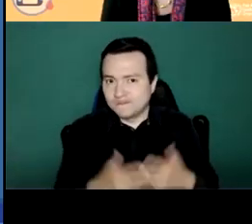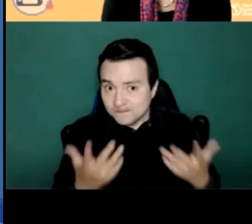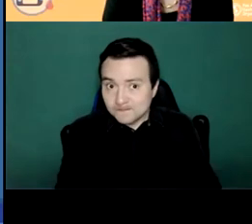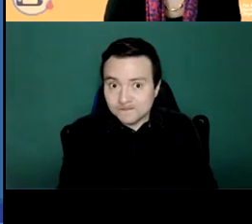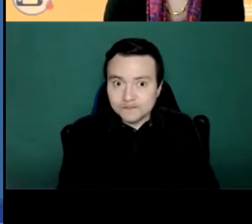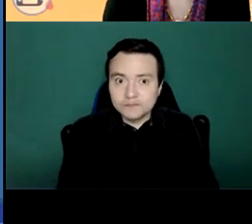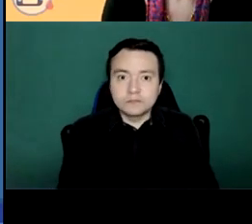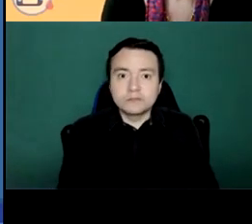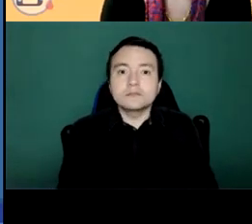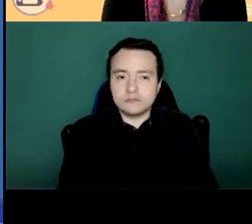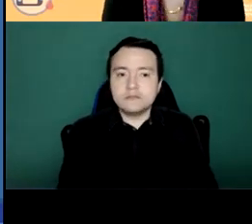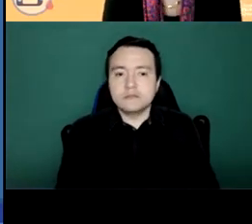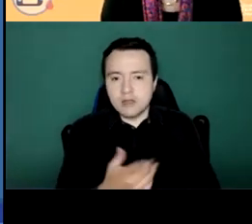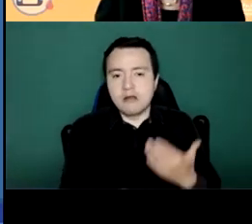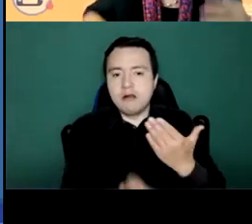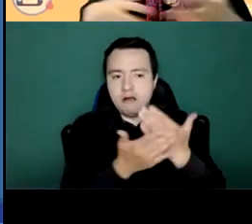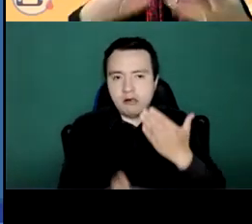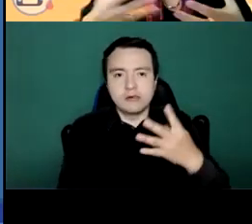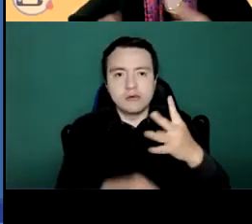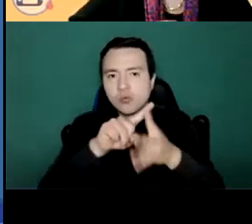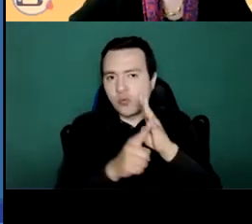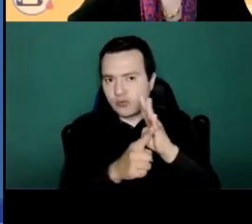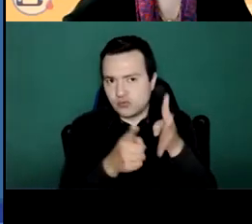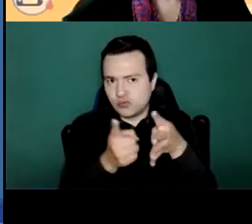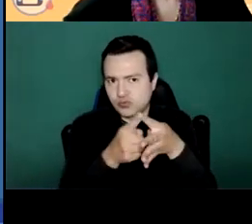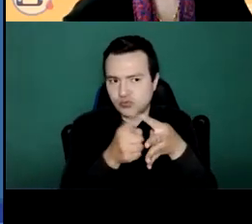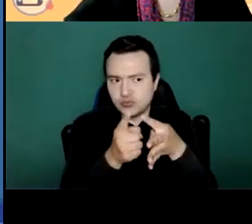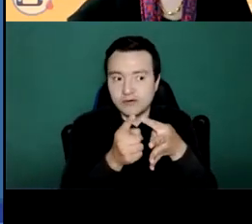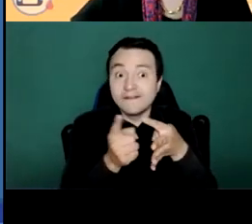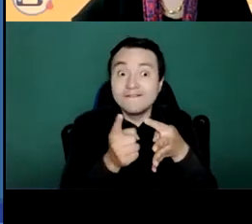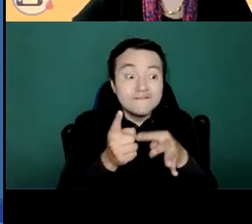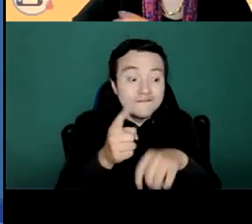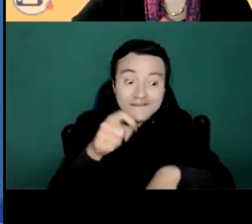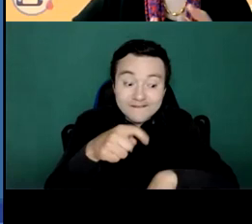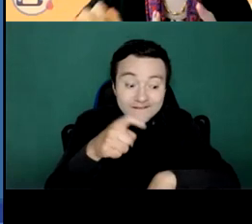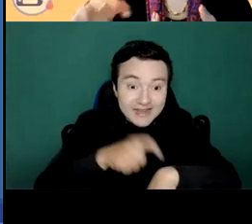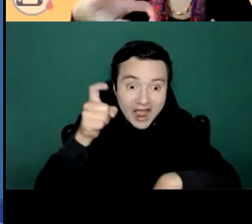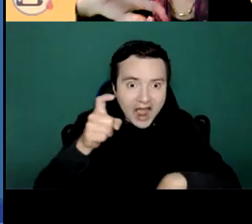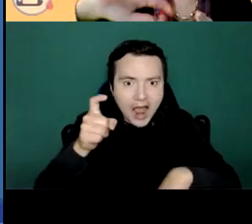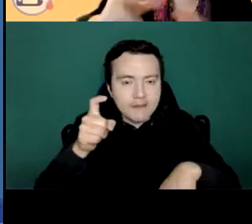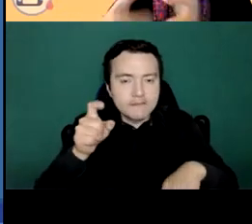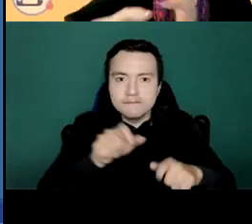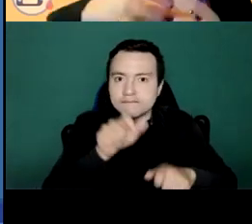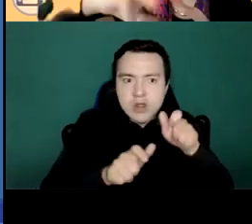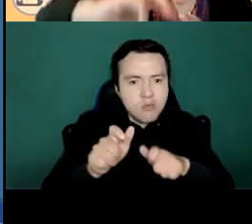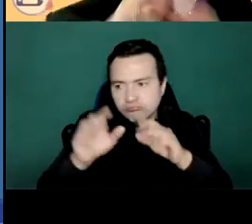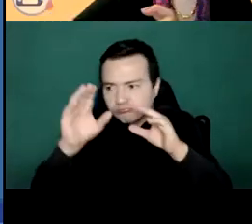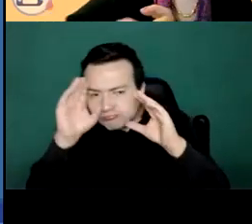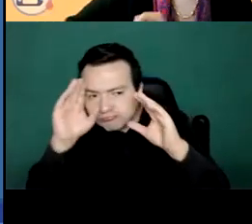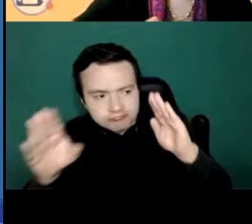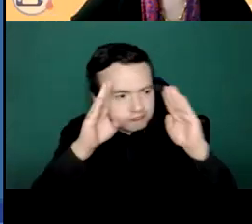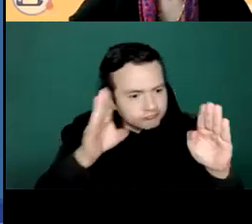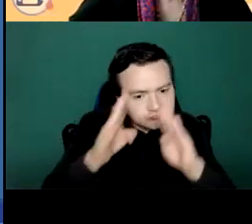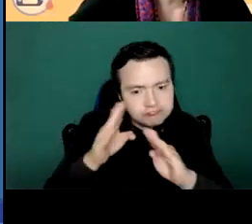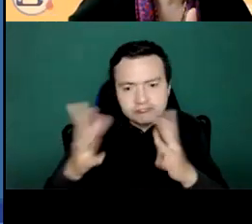need to continue to highlight it so that we don't forget it. We need to use this moment where there is interest